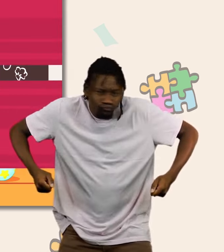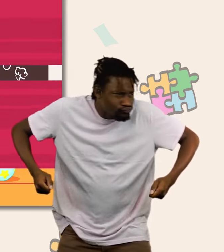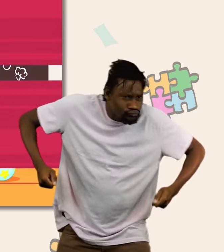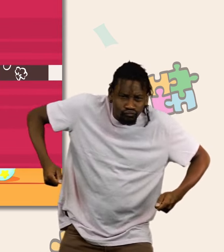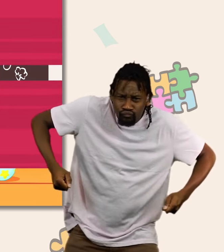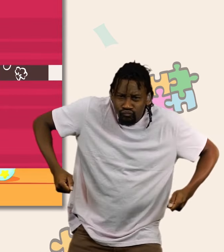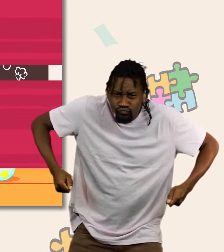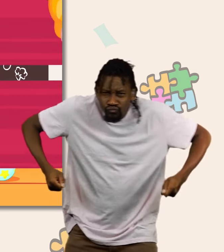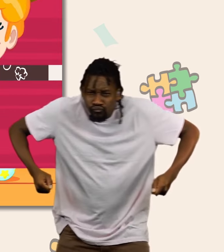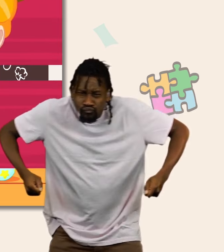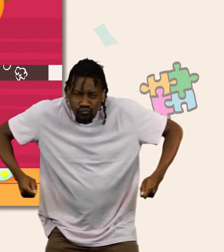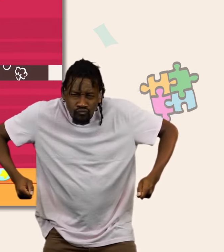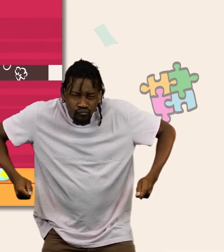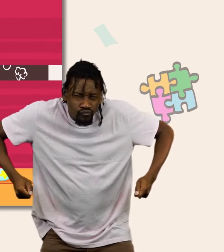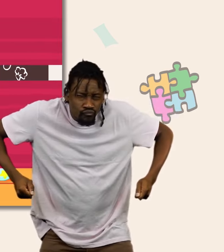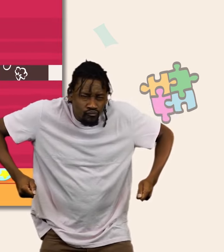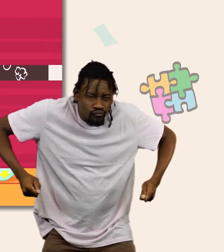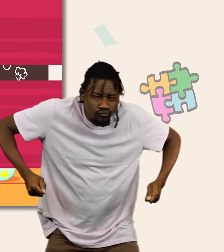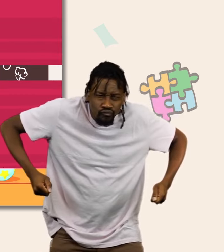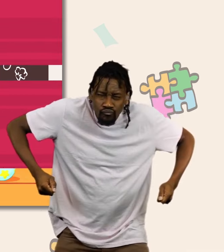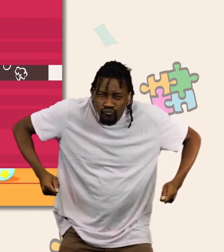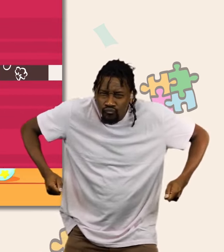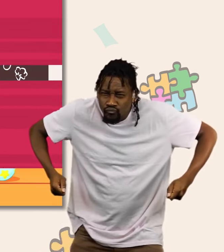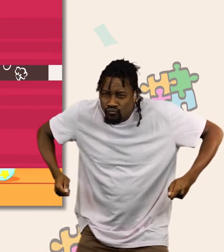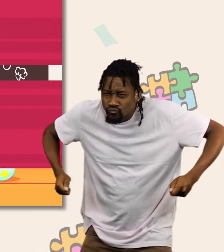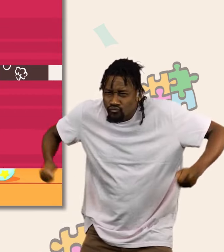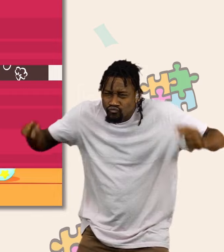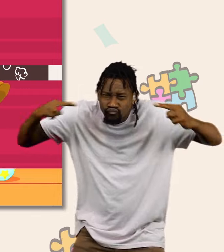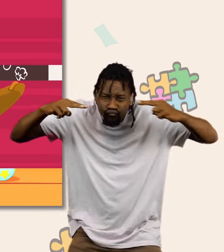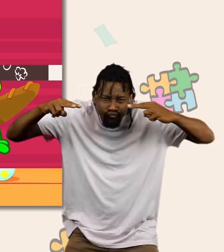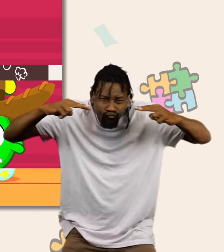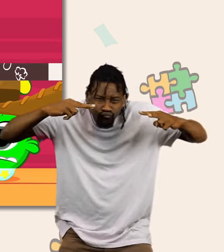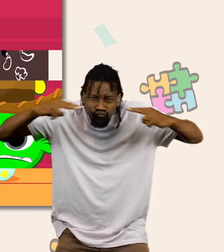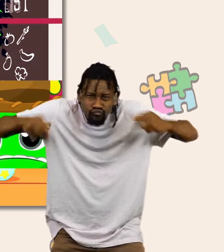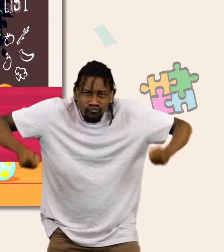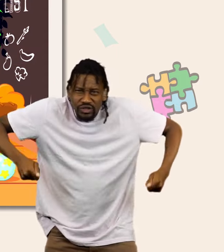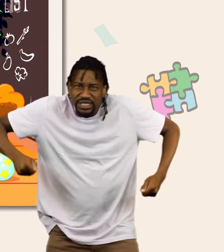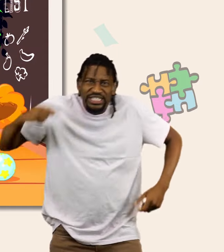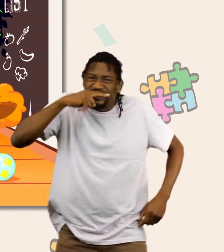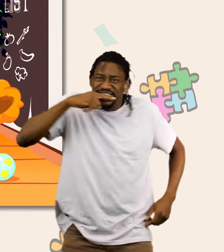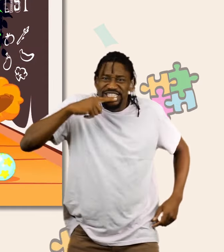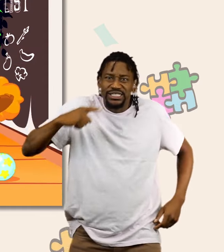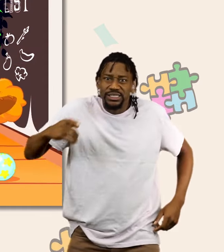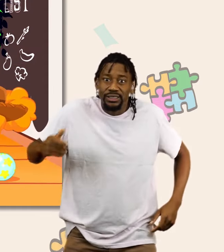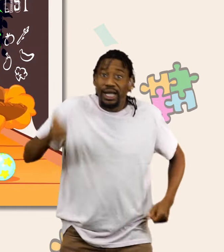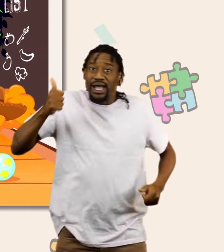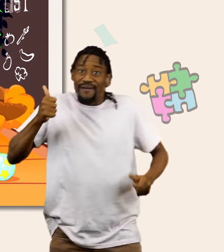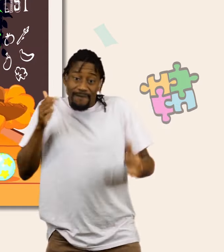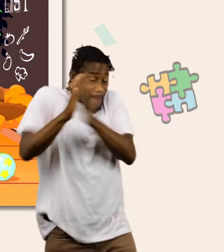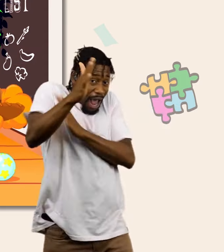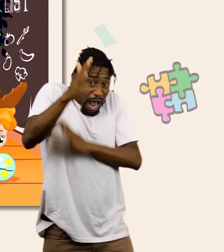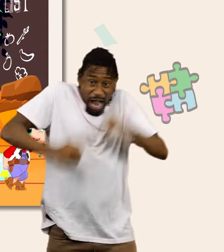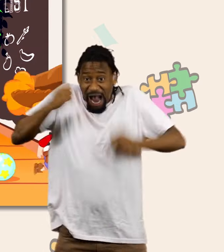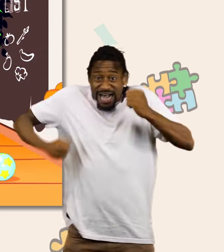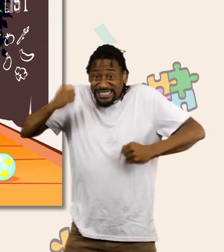Somehow have I you need frog. You are watched many of them. task now. What you